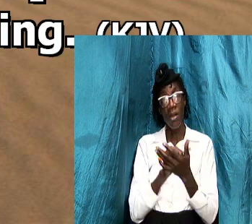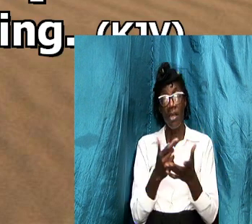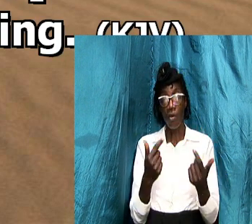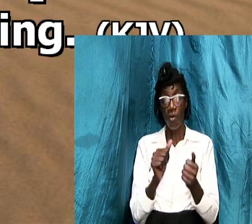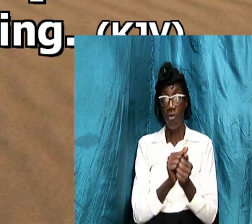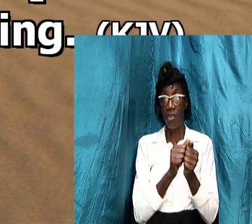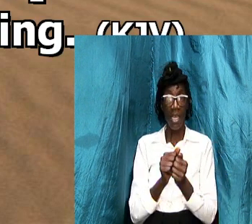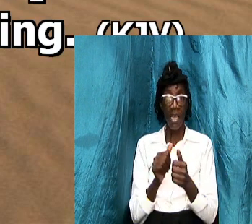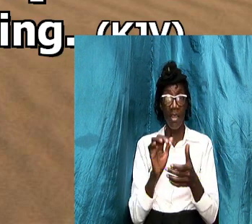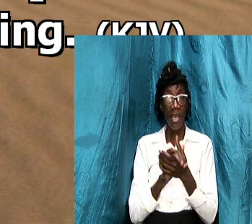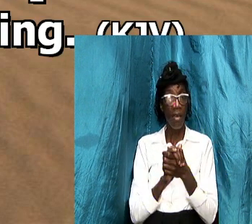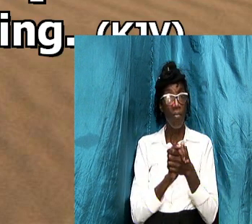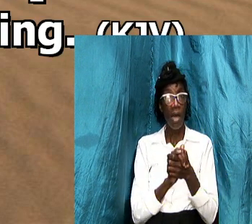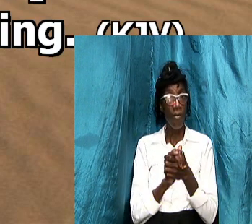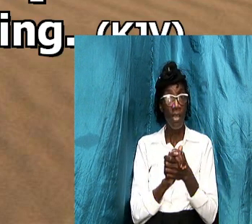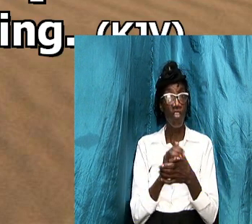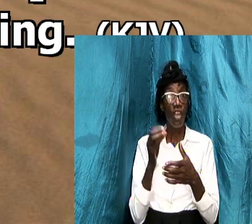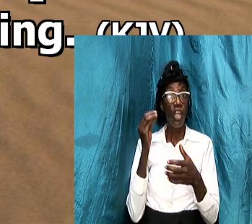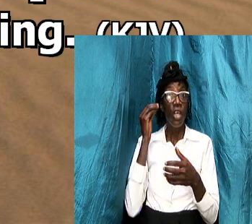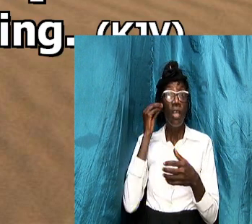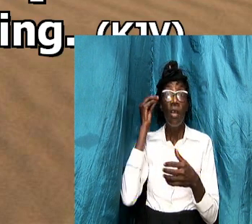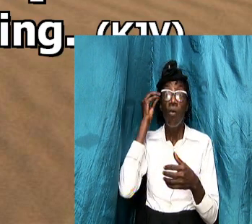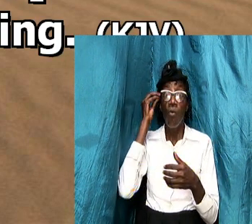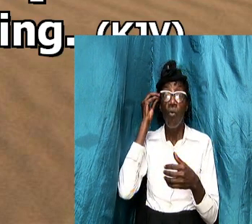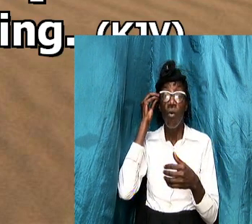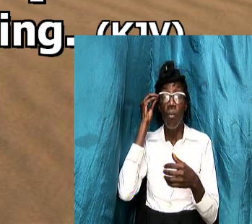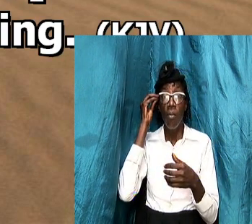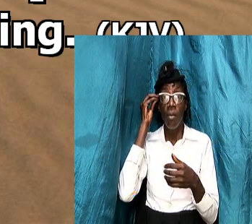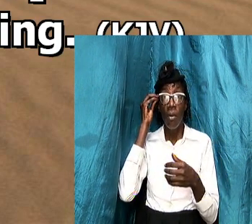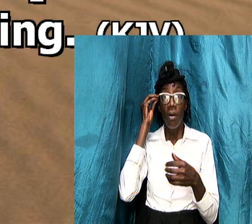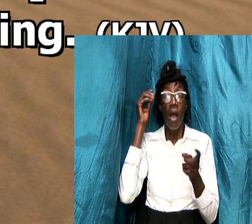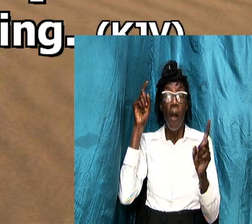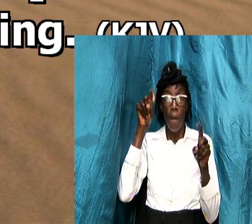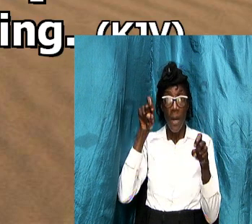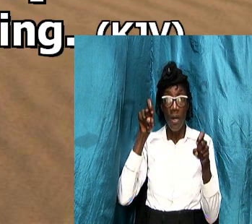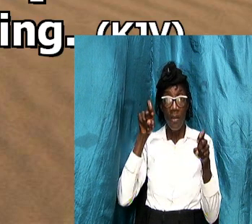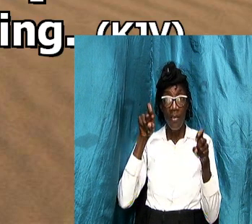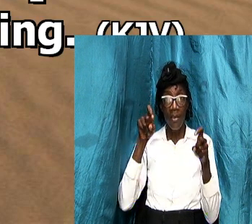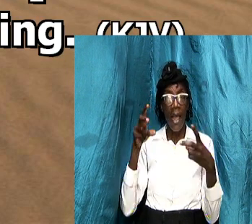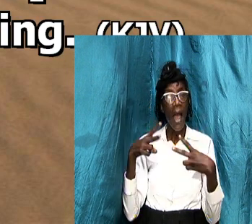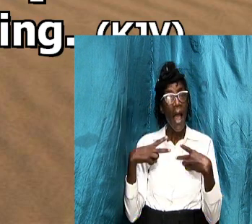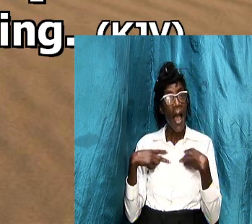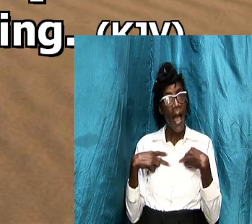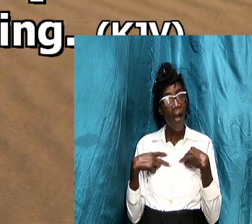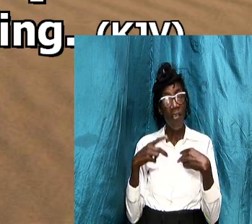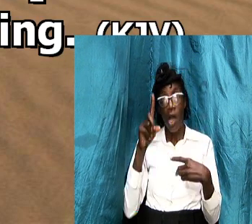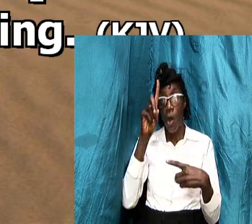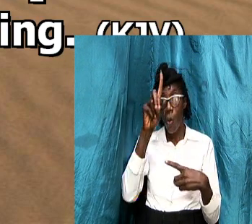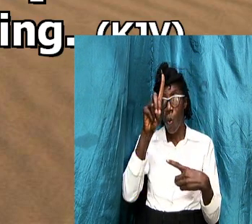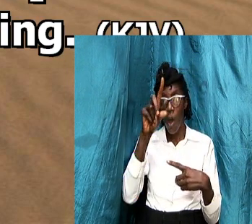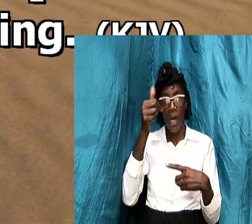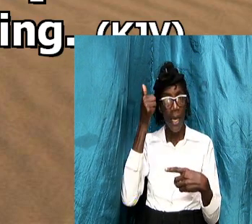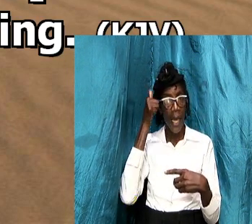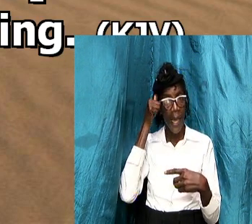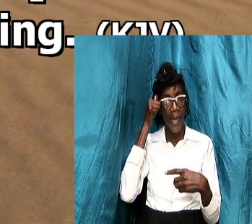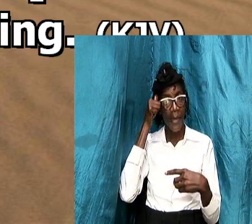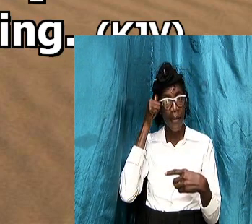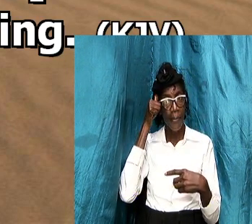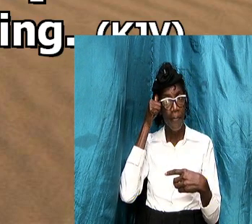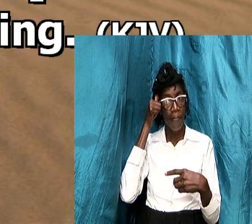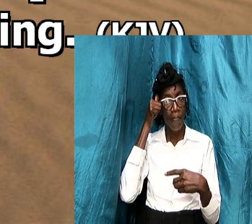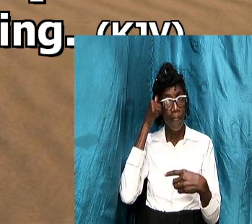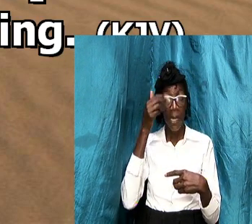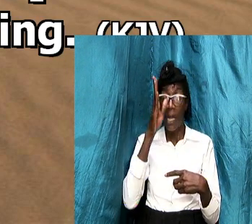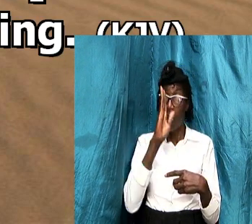together in marriage the home that ensued must have one head and